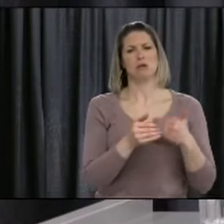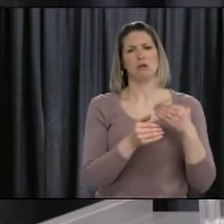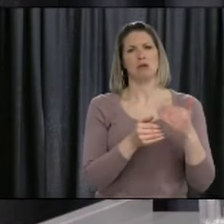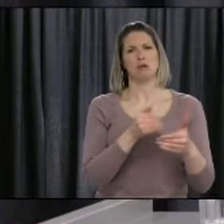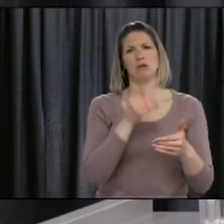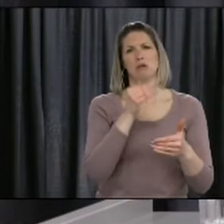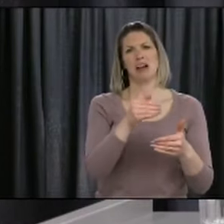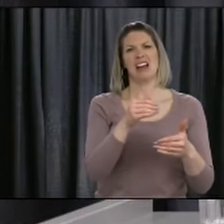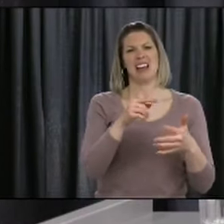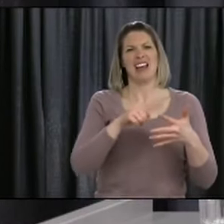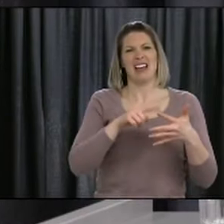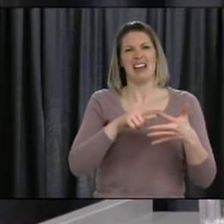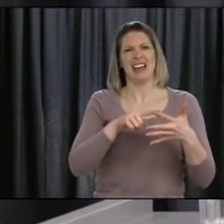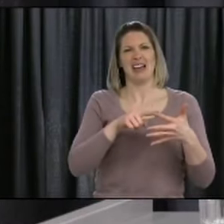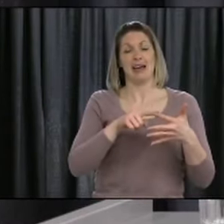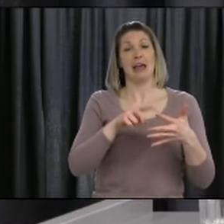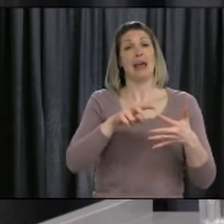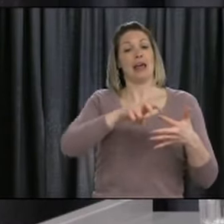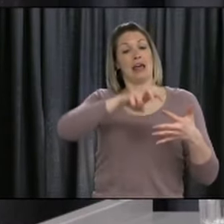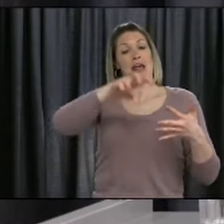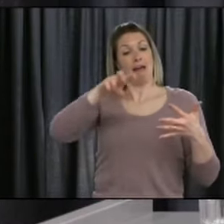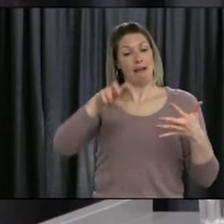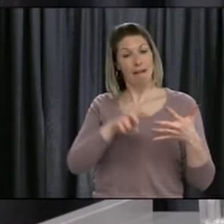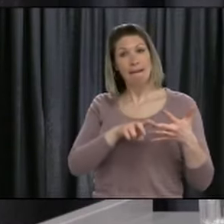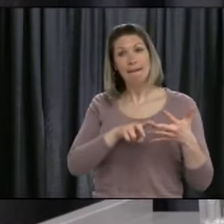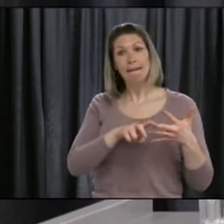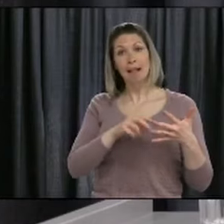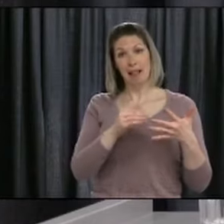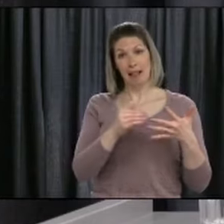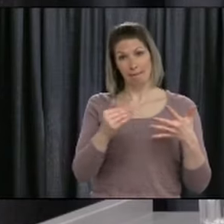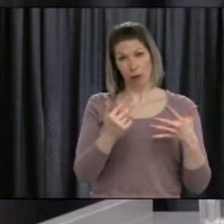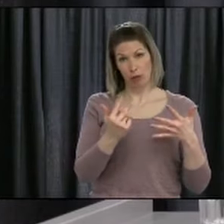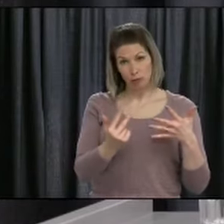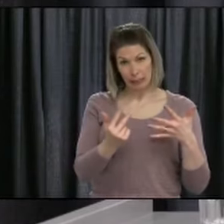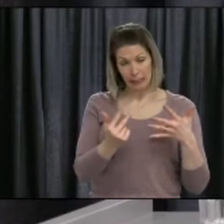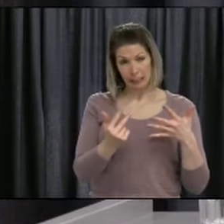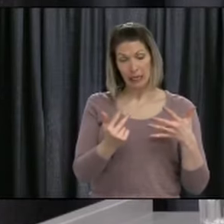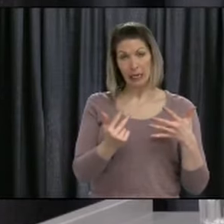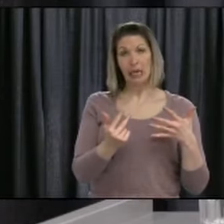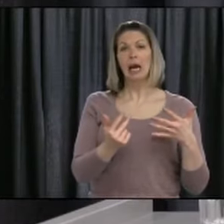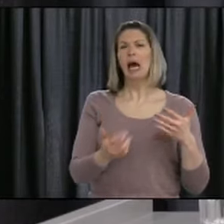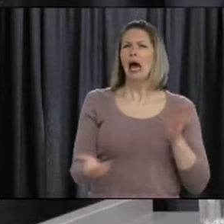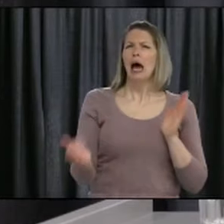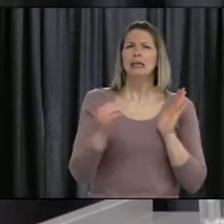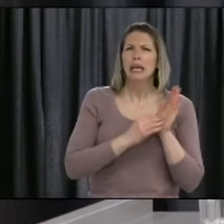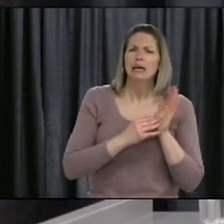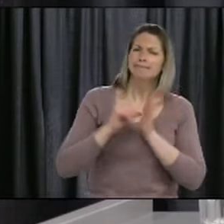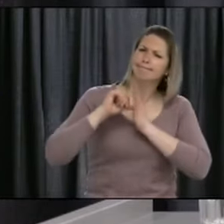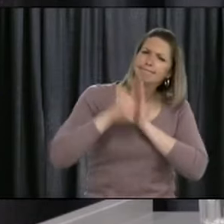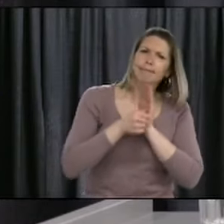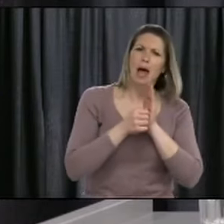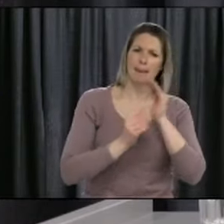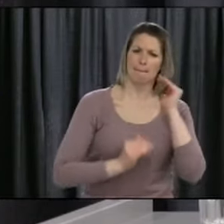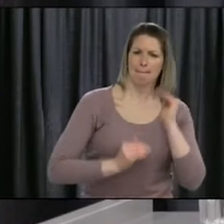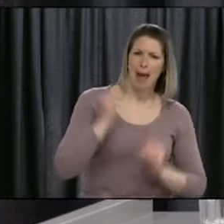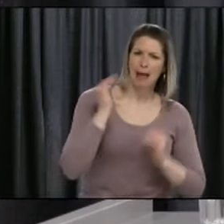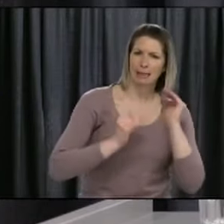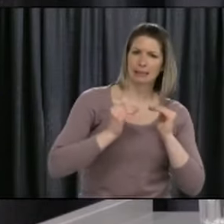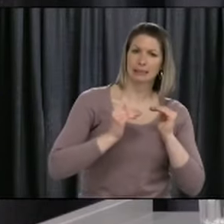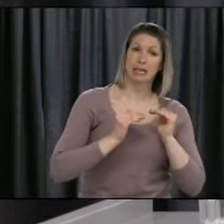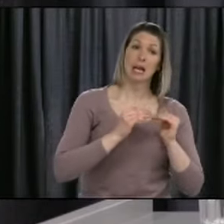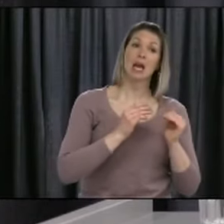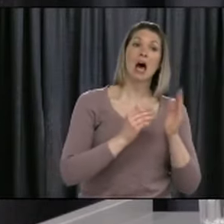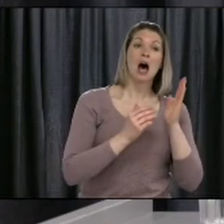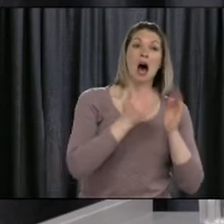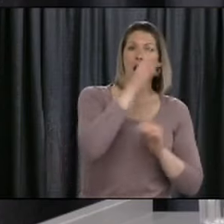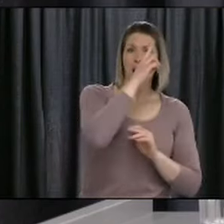level four. When you move to level three, again, it's a balance. We need to have hospital beds and ICU